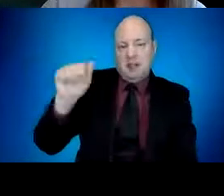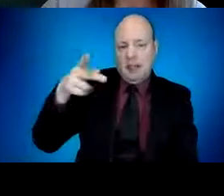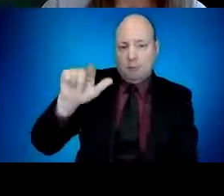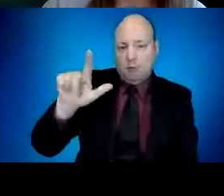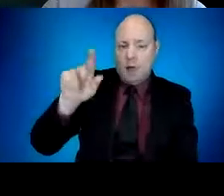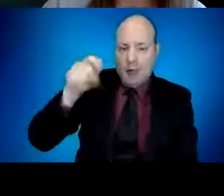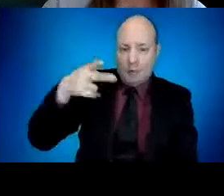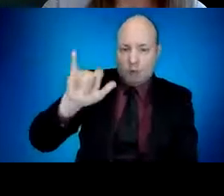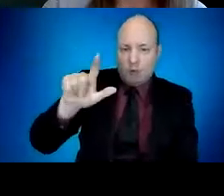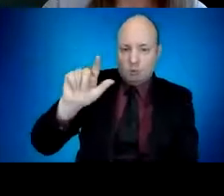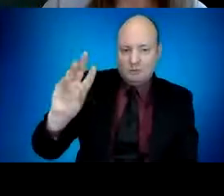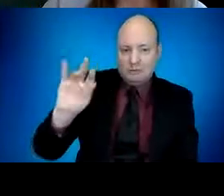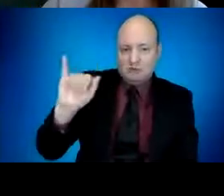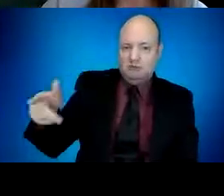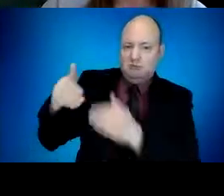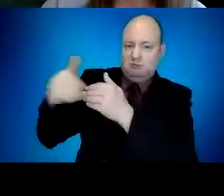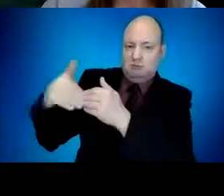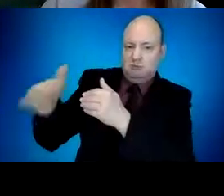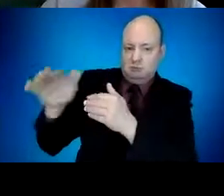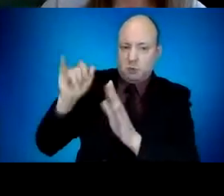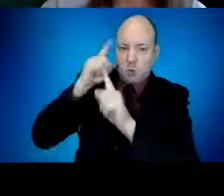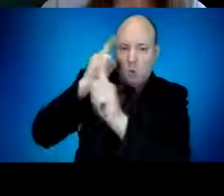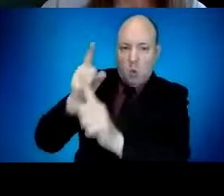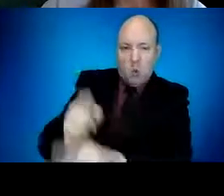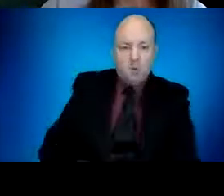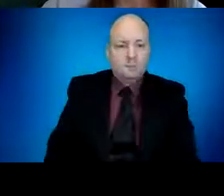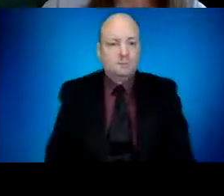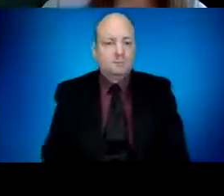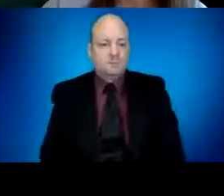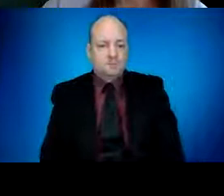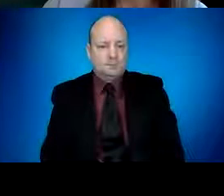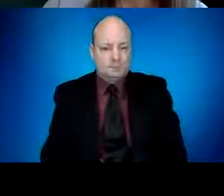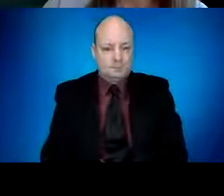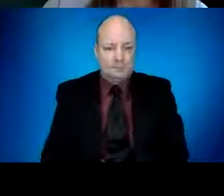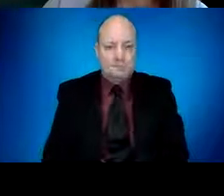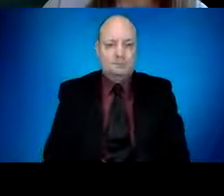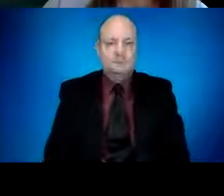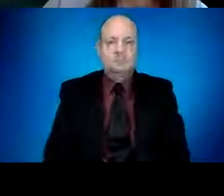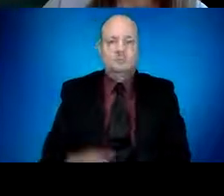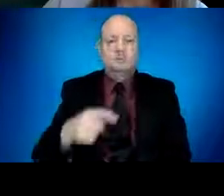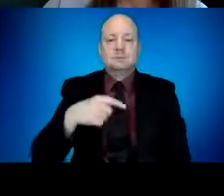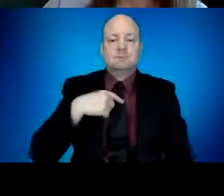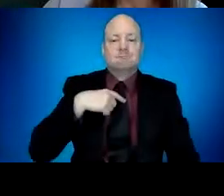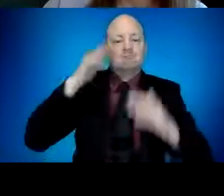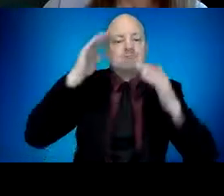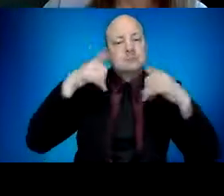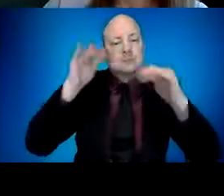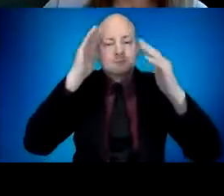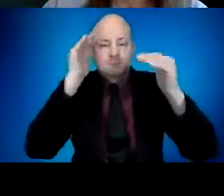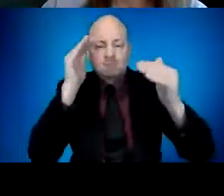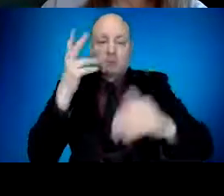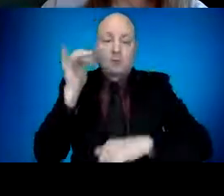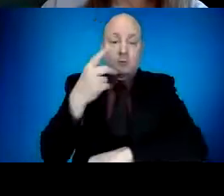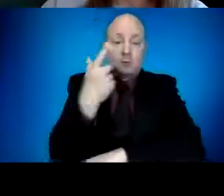As you can see from this slide, we're still expecting to receive enough doses to vaccinate every Oregonian 16 or older by the end of May.